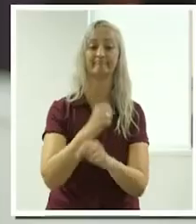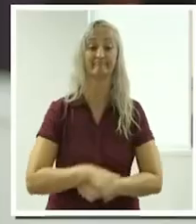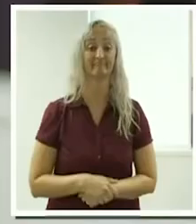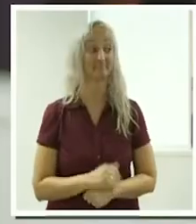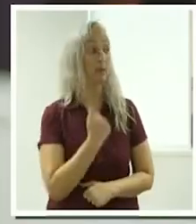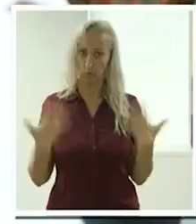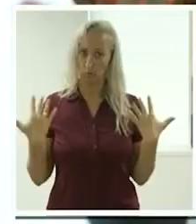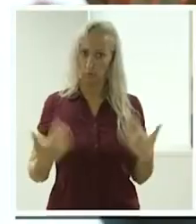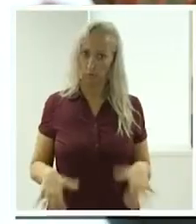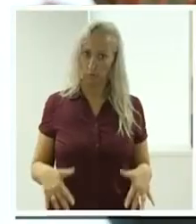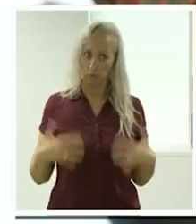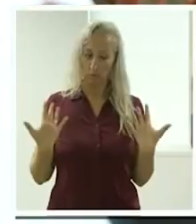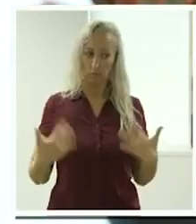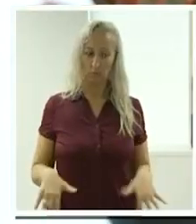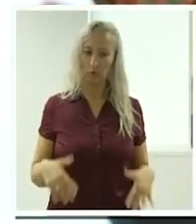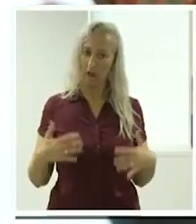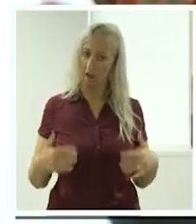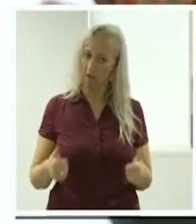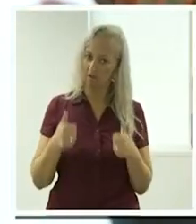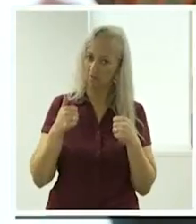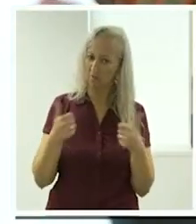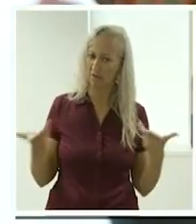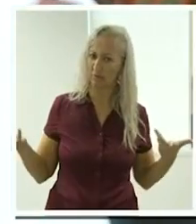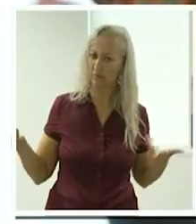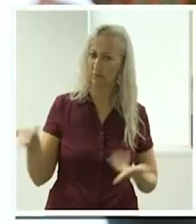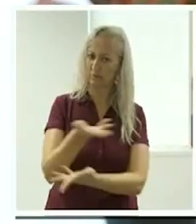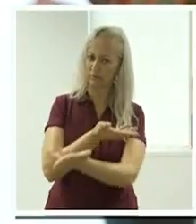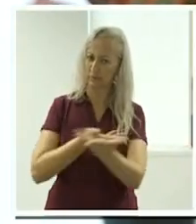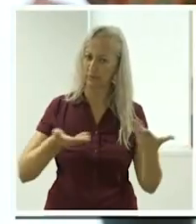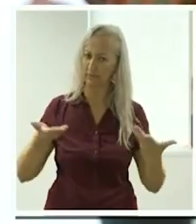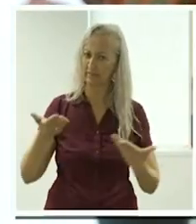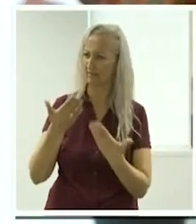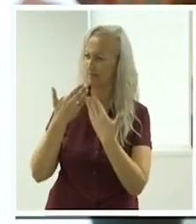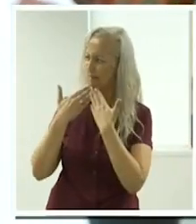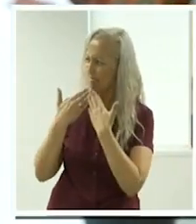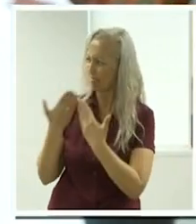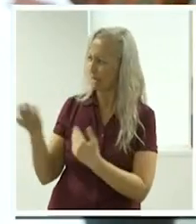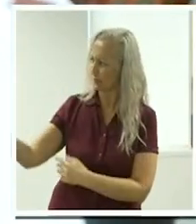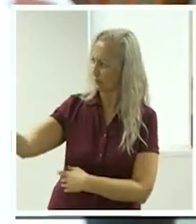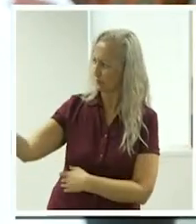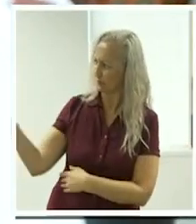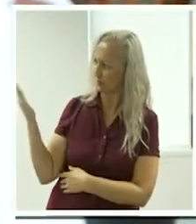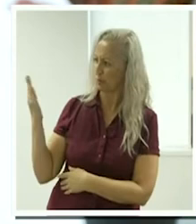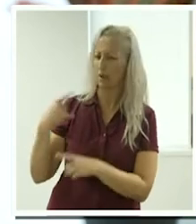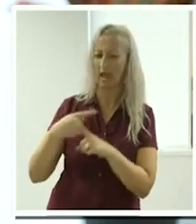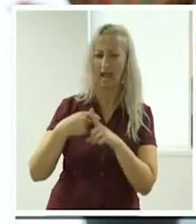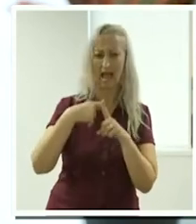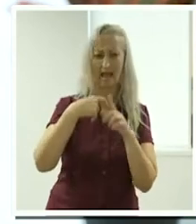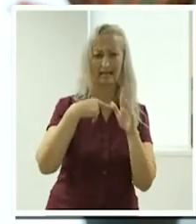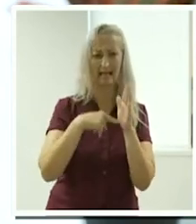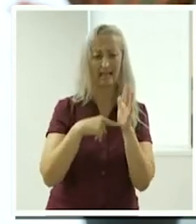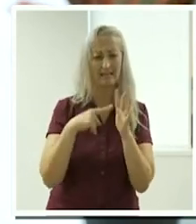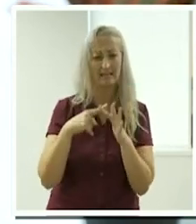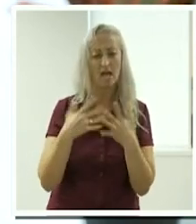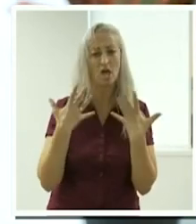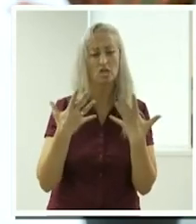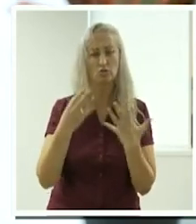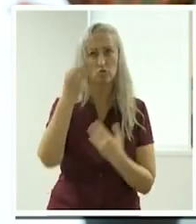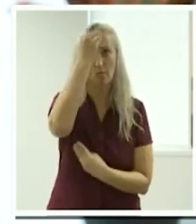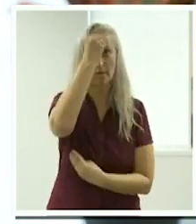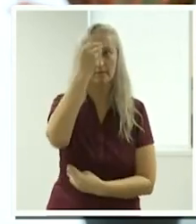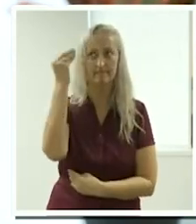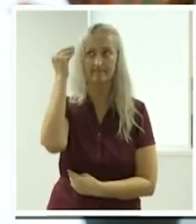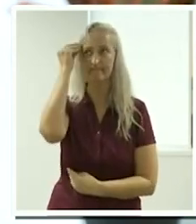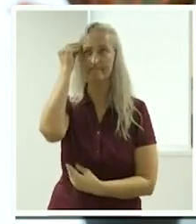that was certainly a great discussion and i want to thank the panelists and kate and look there's so much to take away from that discussion i